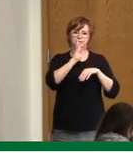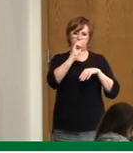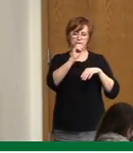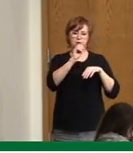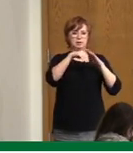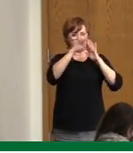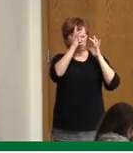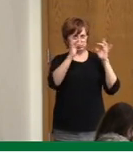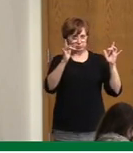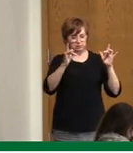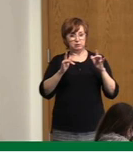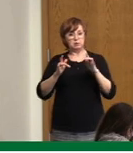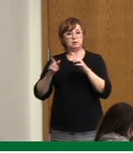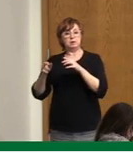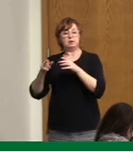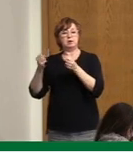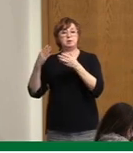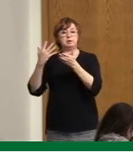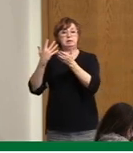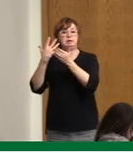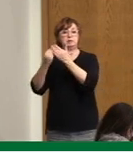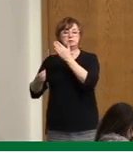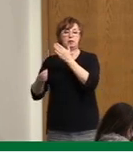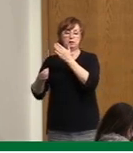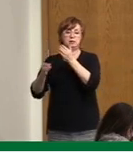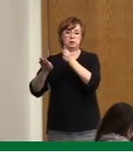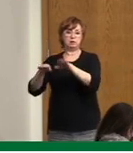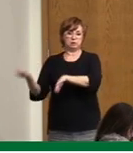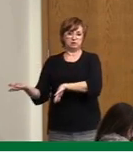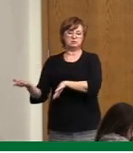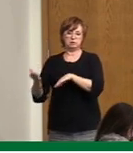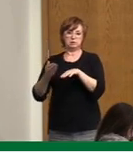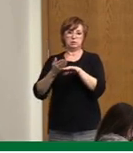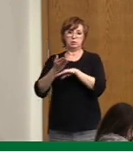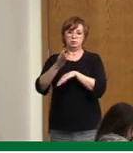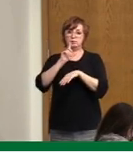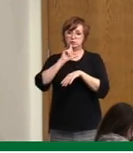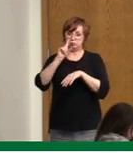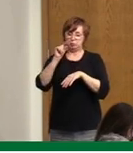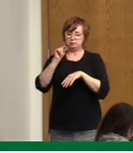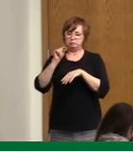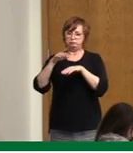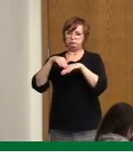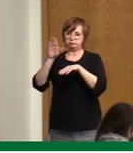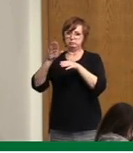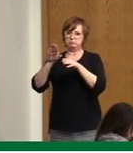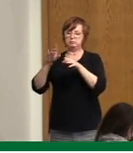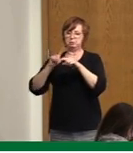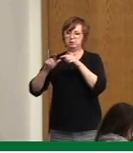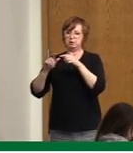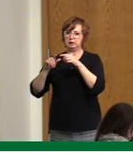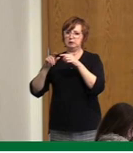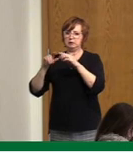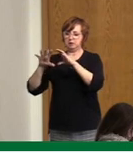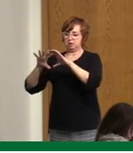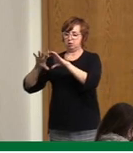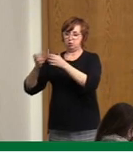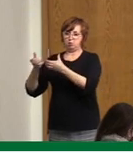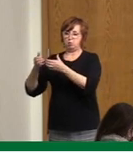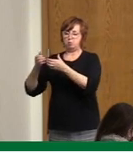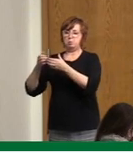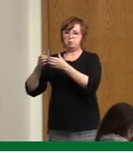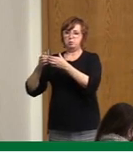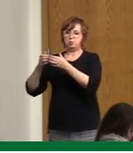And deaths, unfortunately, we have seen in all age groups 20 and older, but certainly 60 to 79. 2% of all